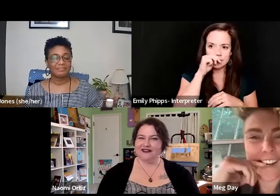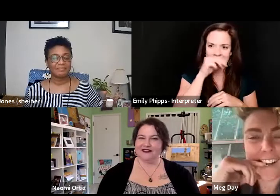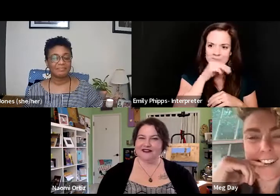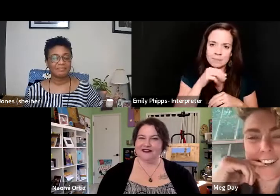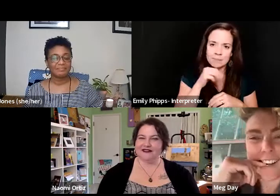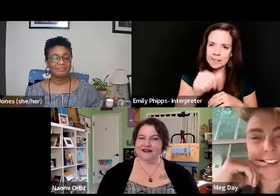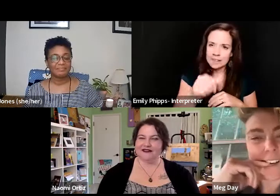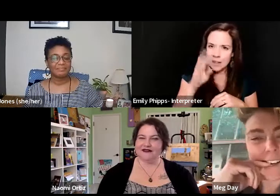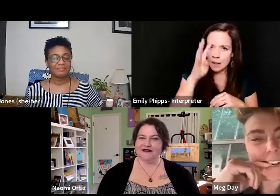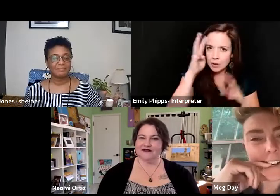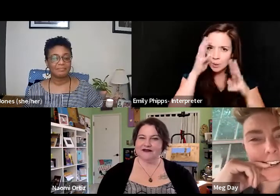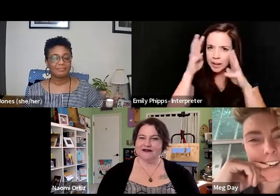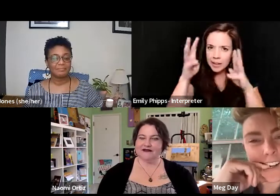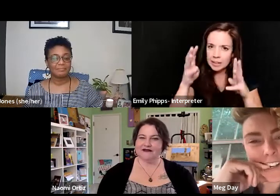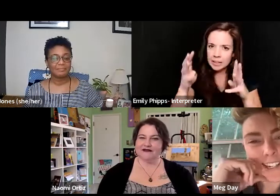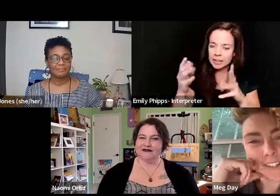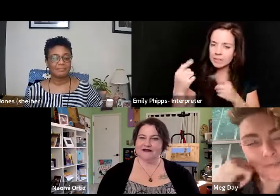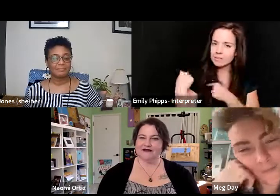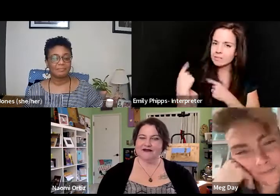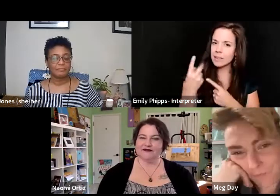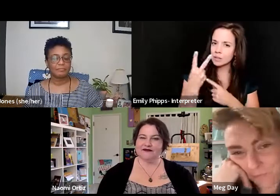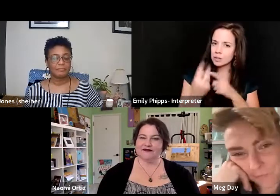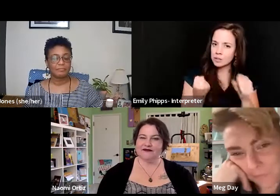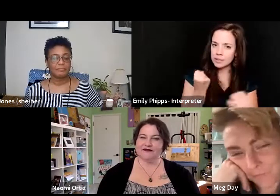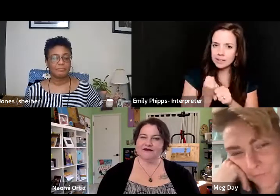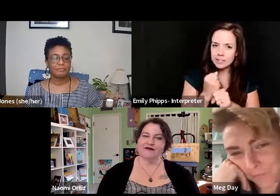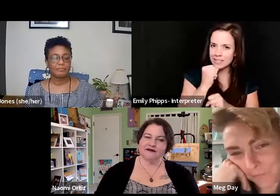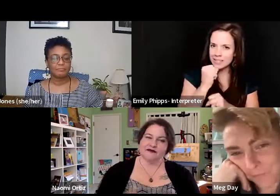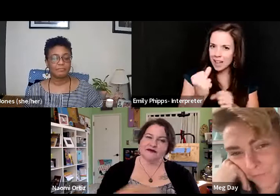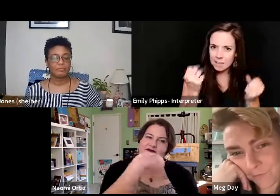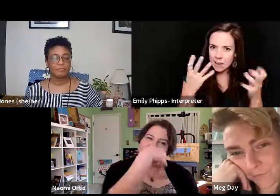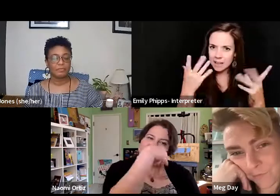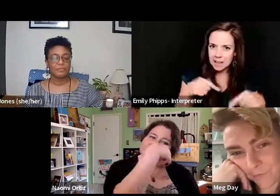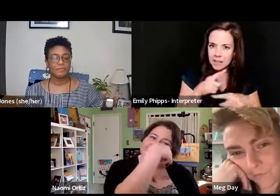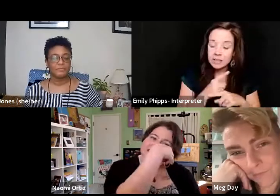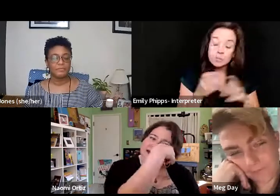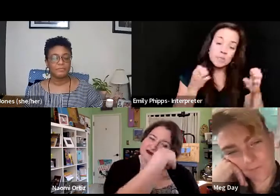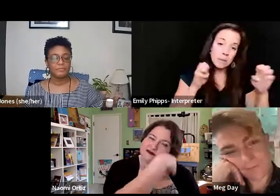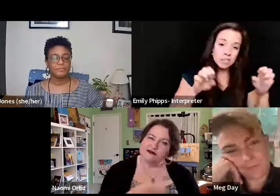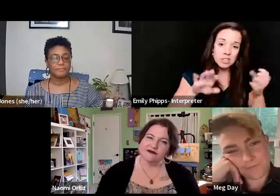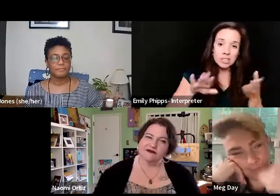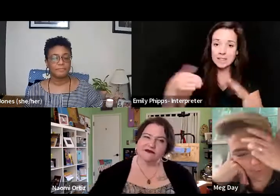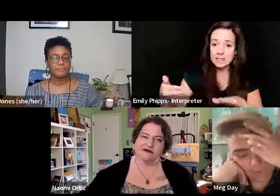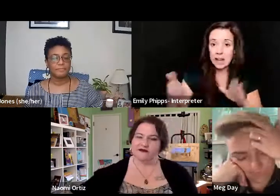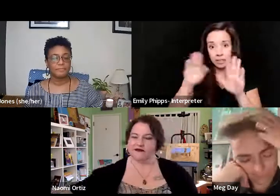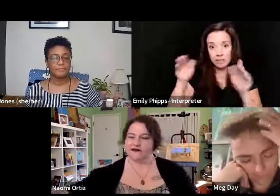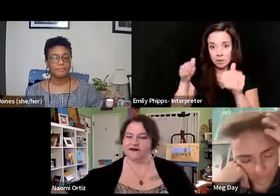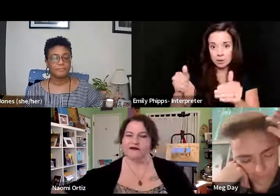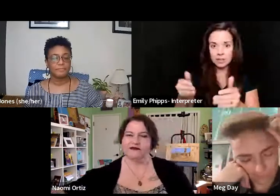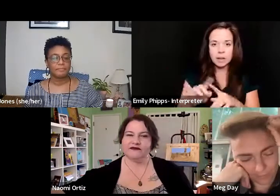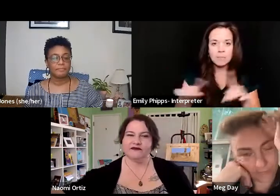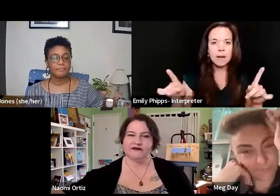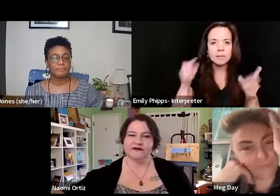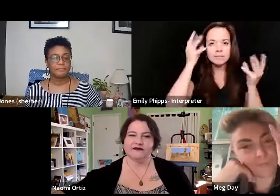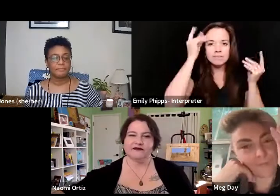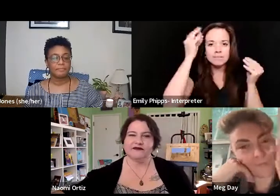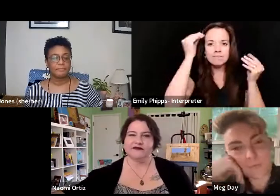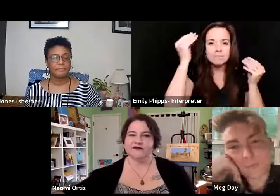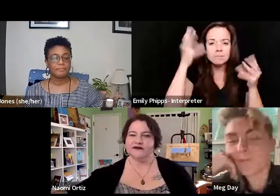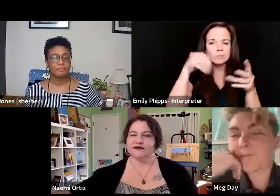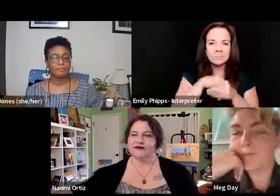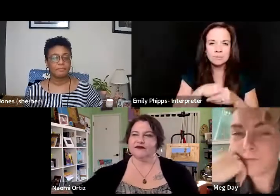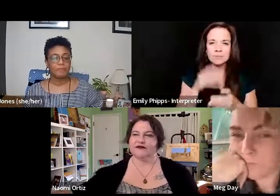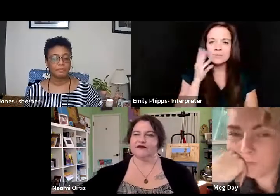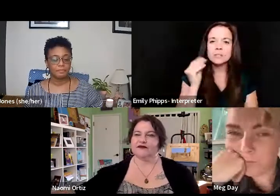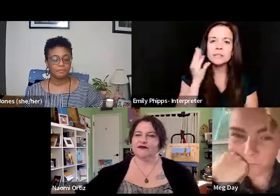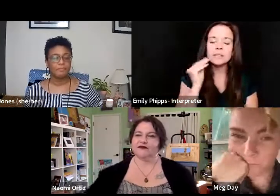last two years. And I don't think a lot of us did, because it was just emergency and death. But often something I've been sitting with is like, we are all in a huge amount of grief. And